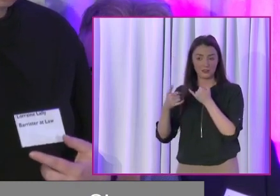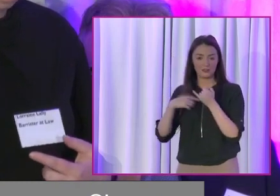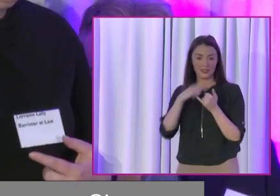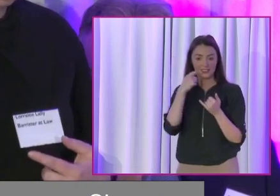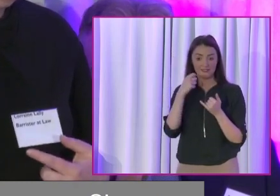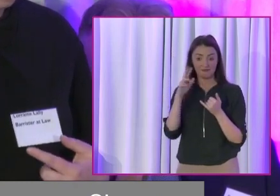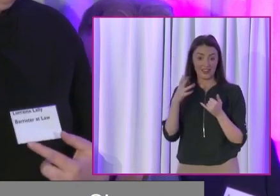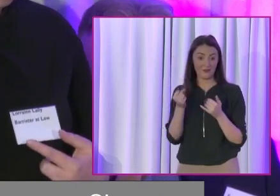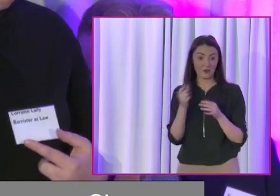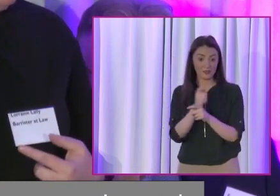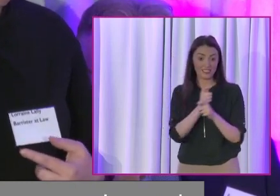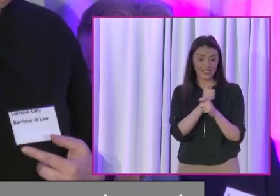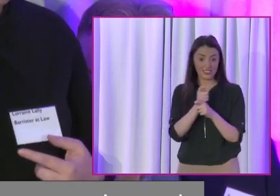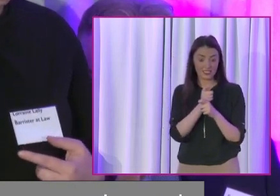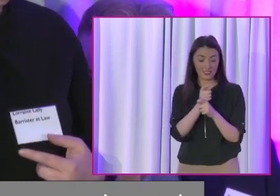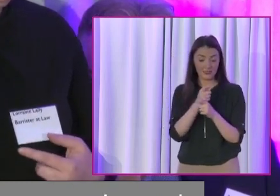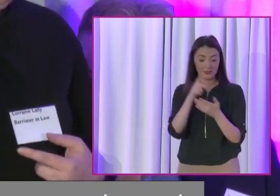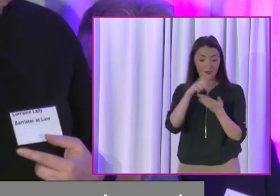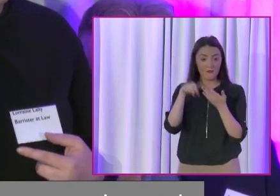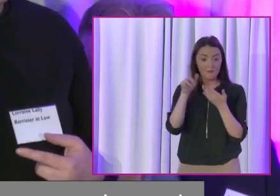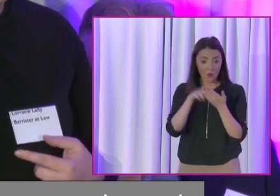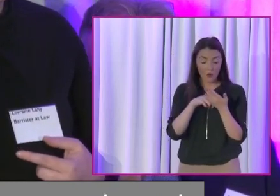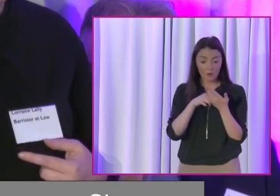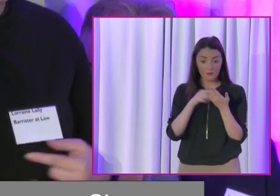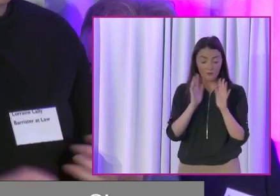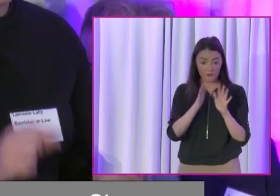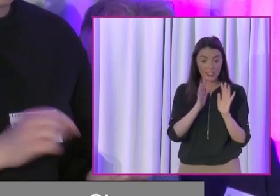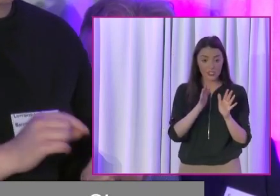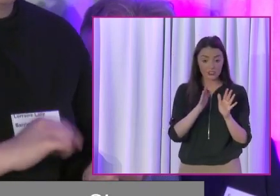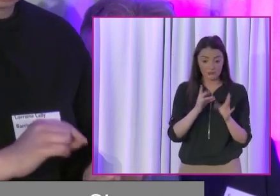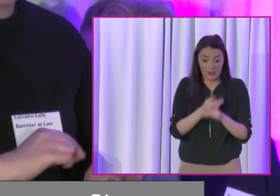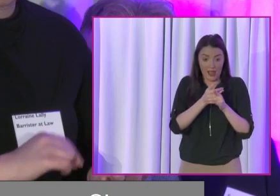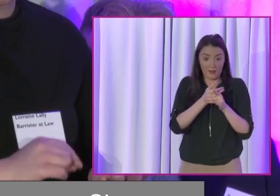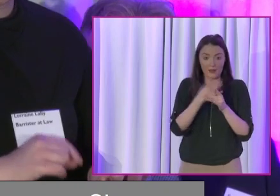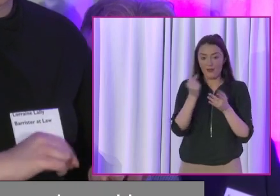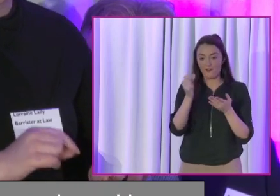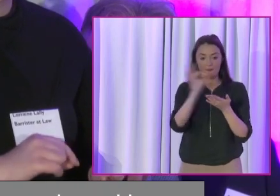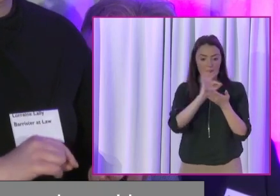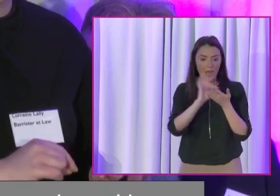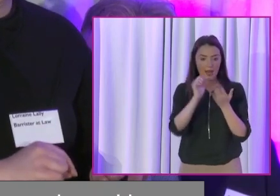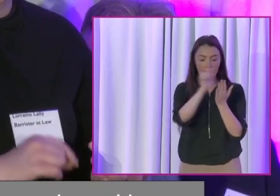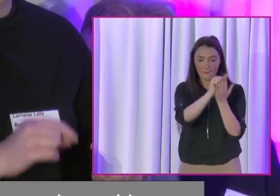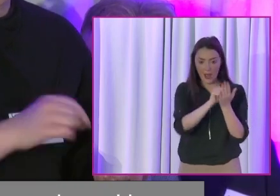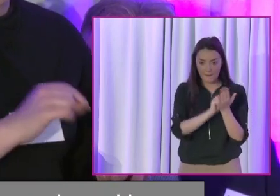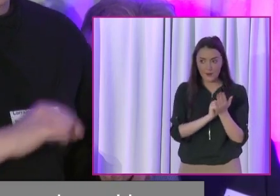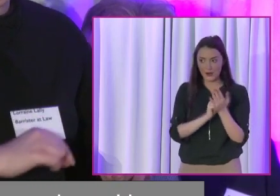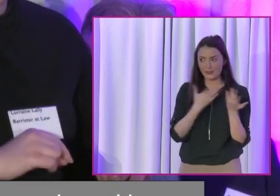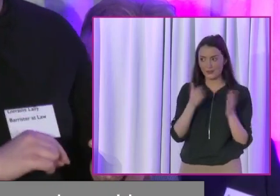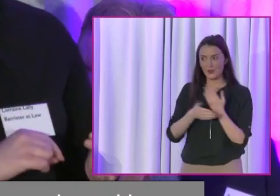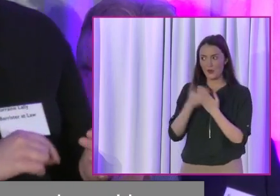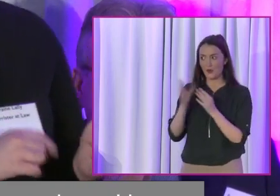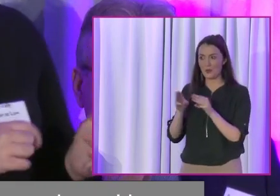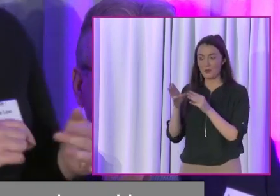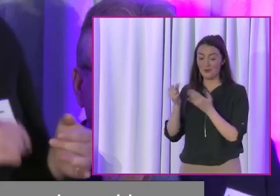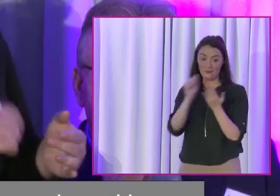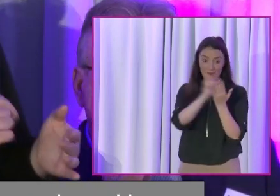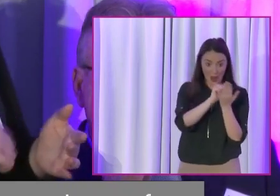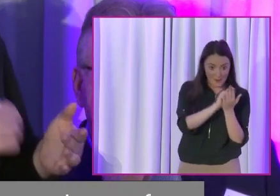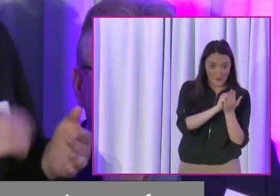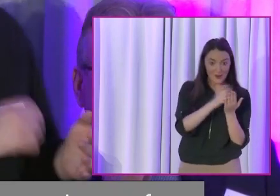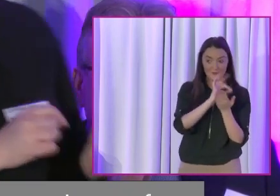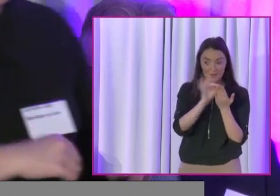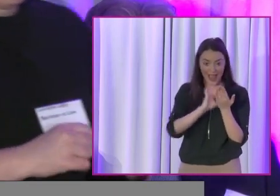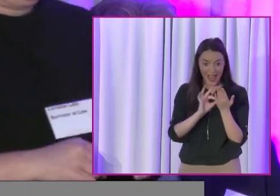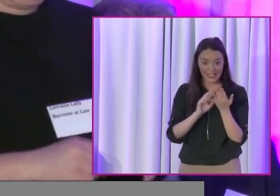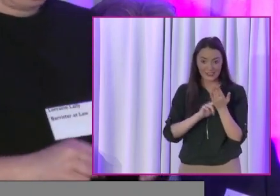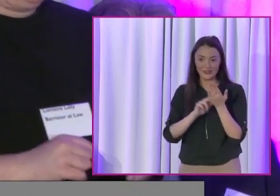cup of tea? said, anyway, we'll fill in the form and I'll help you do it. And this is back when we had pens and paper for the younger people in the room. So, yeah, we